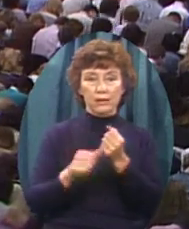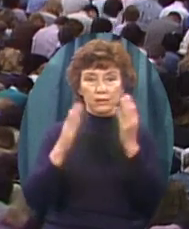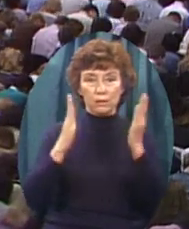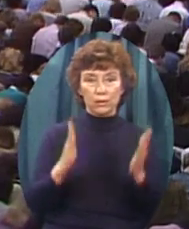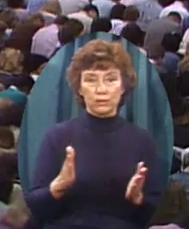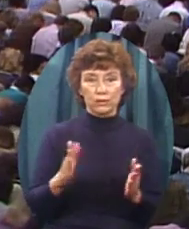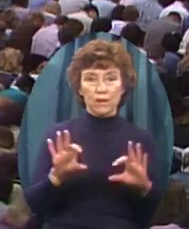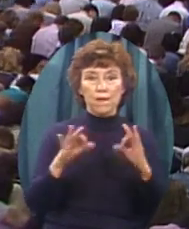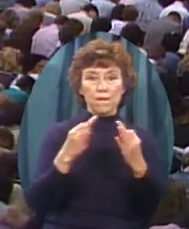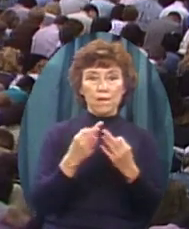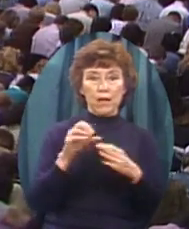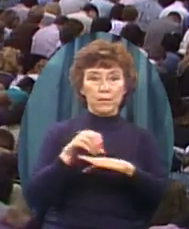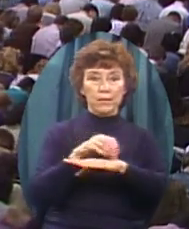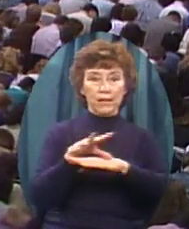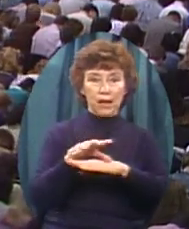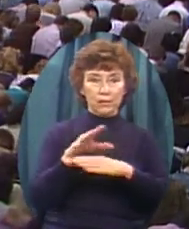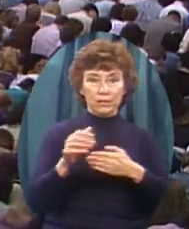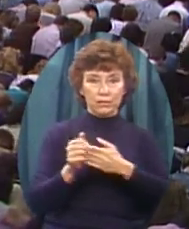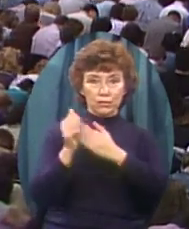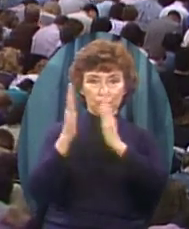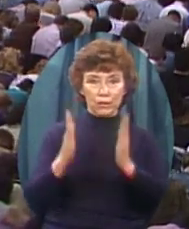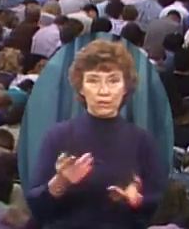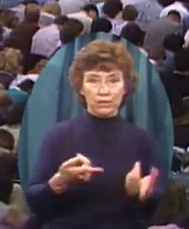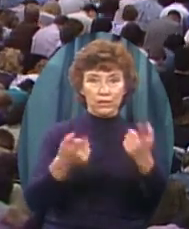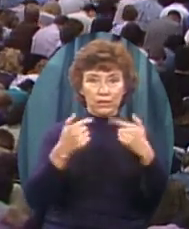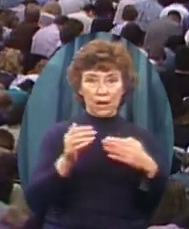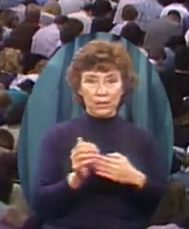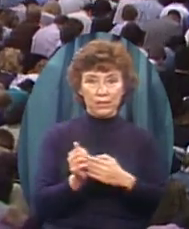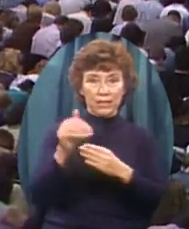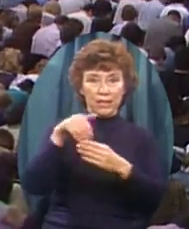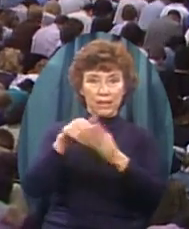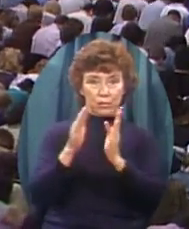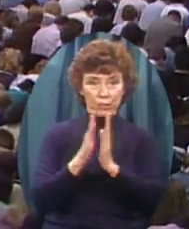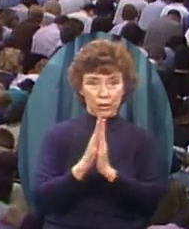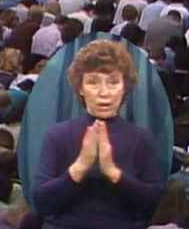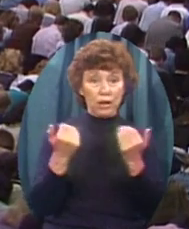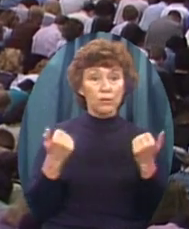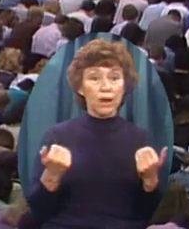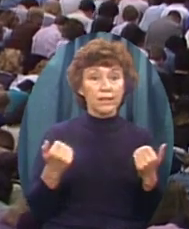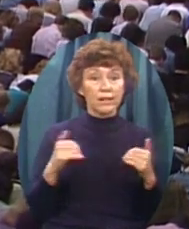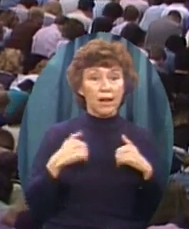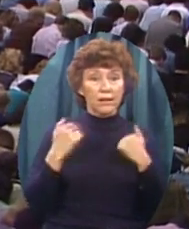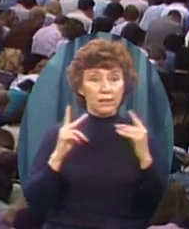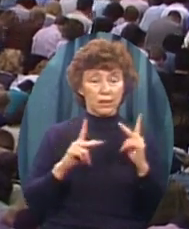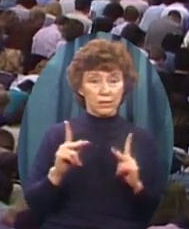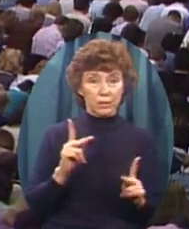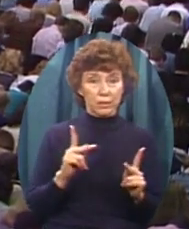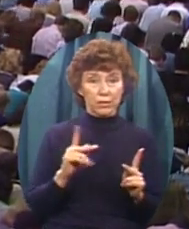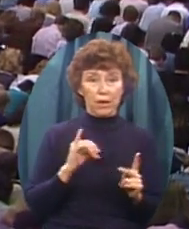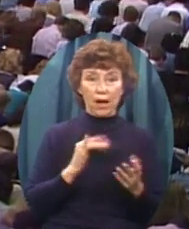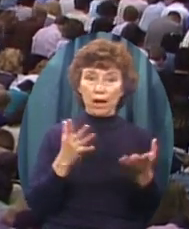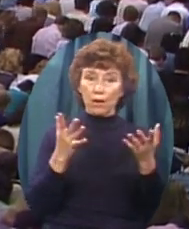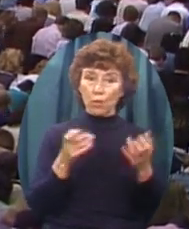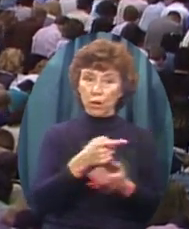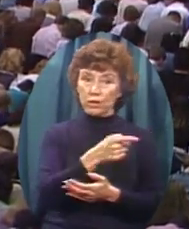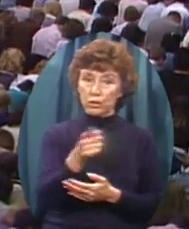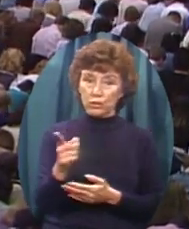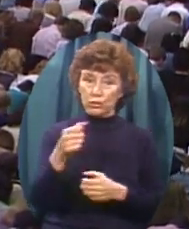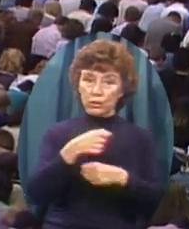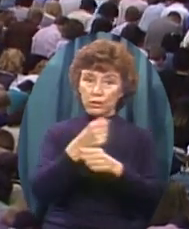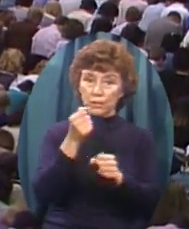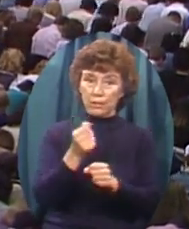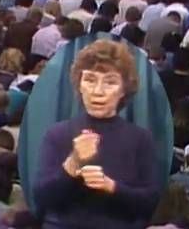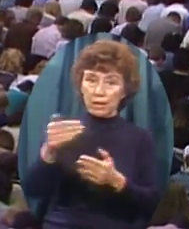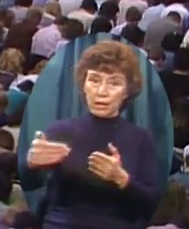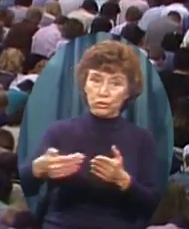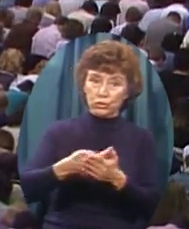Family counseling director To come and lead us in a prayer And right now Listen young people I want you to make A fresh